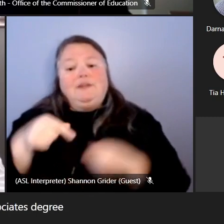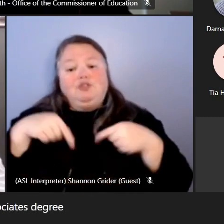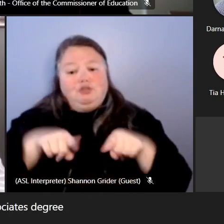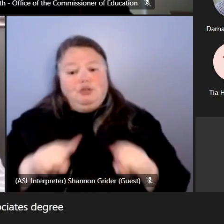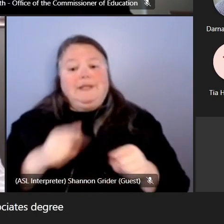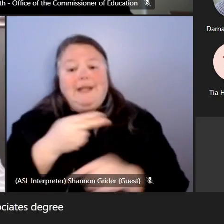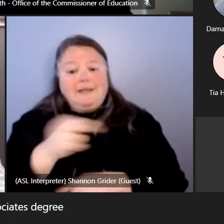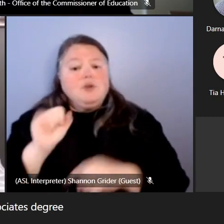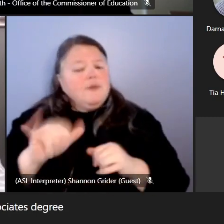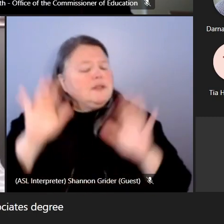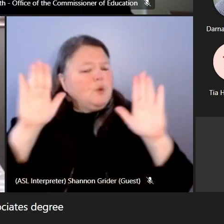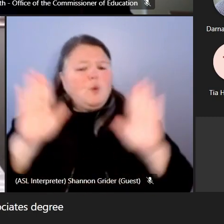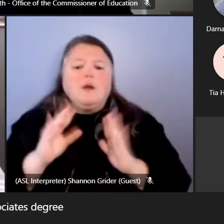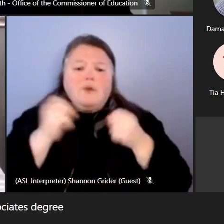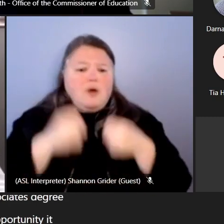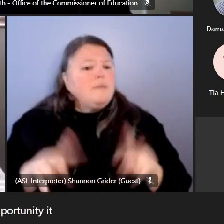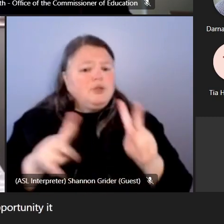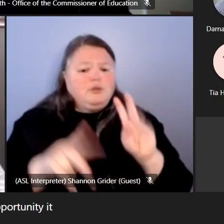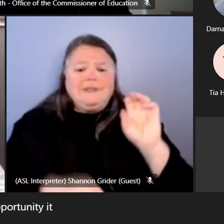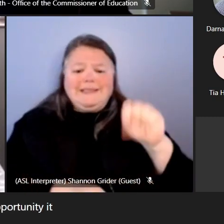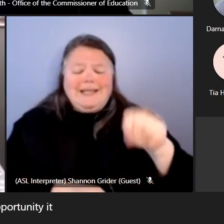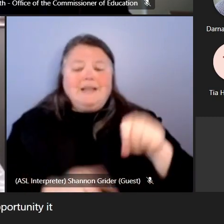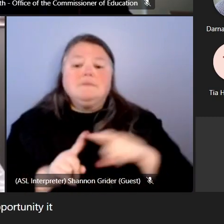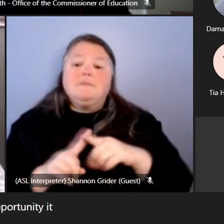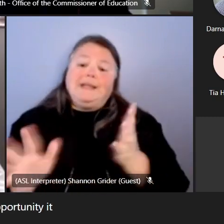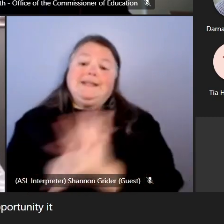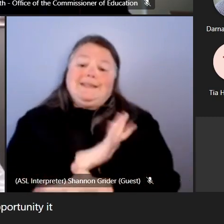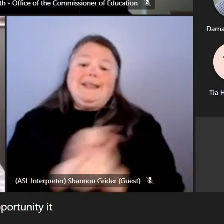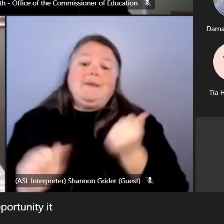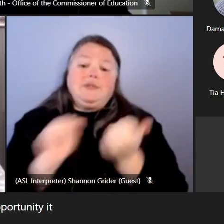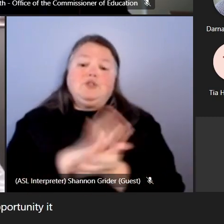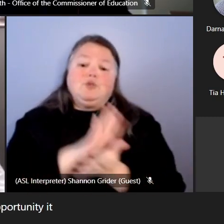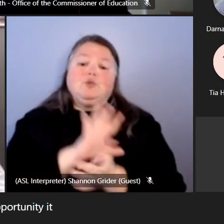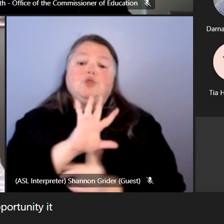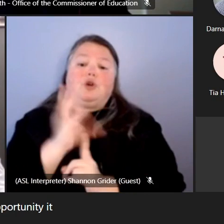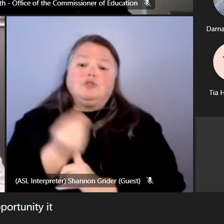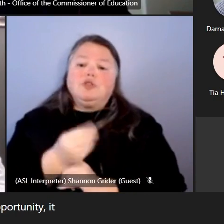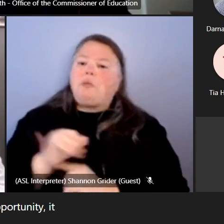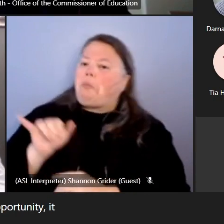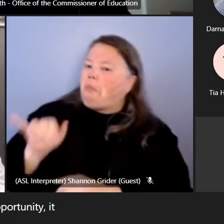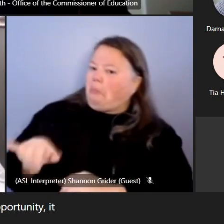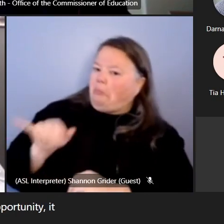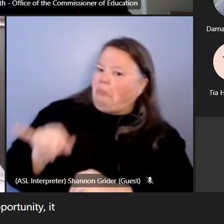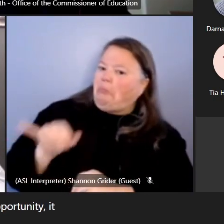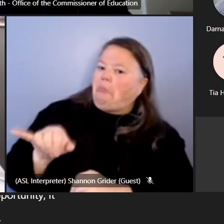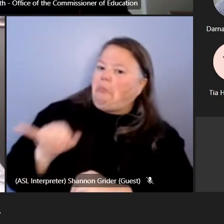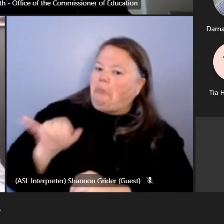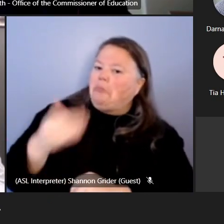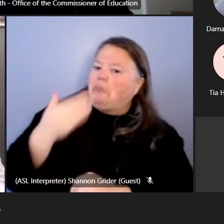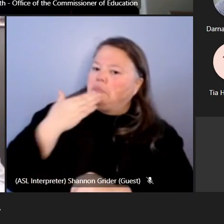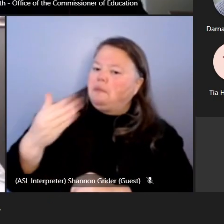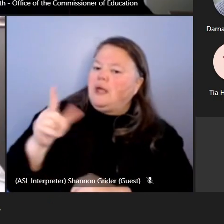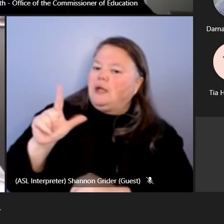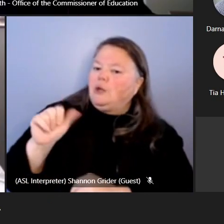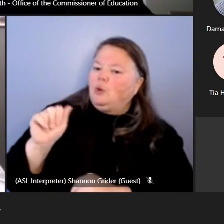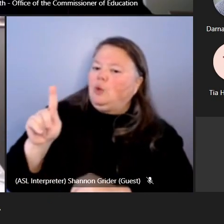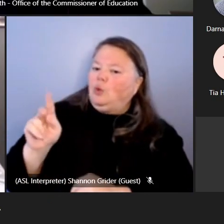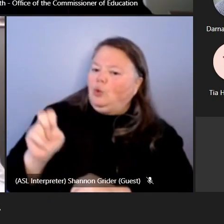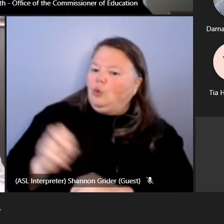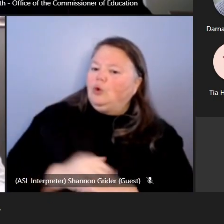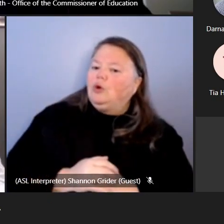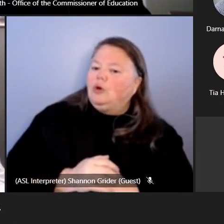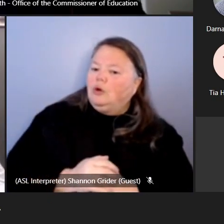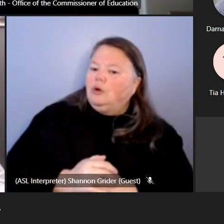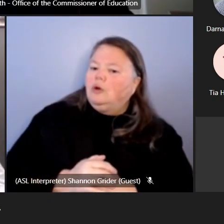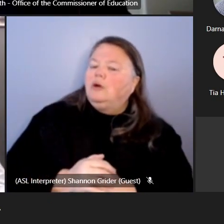opportunity it really has damaged our school culture thank you luke uh i appreciate that and